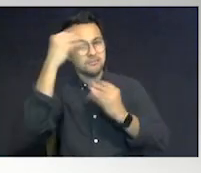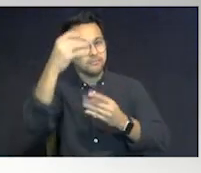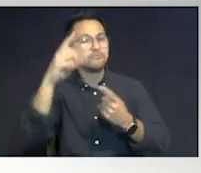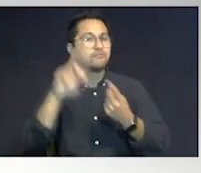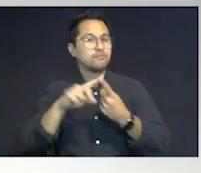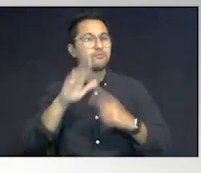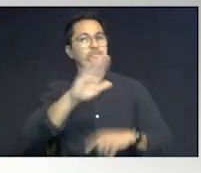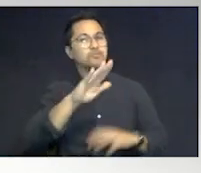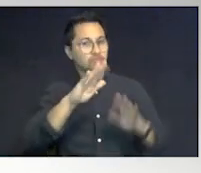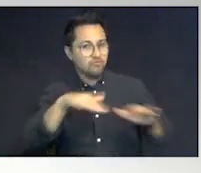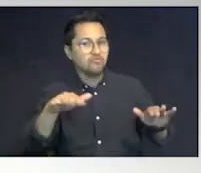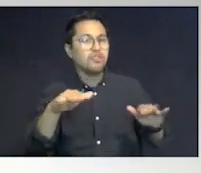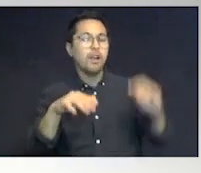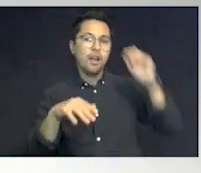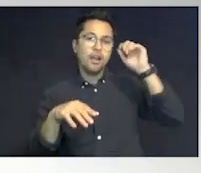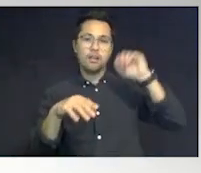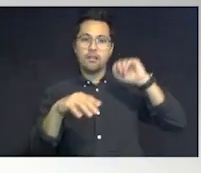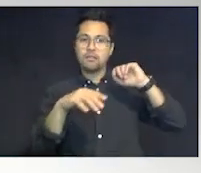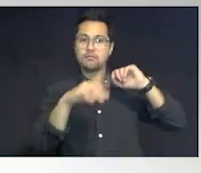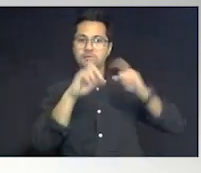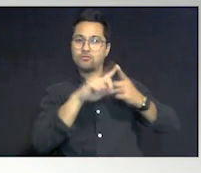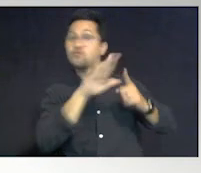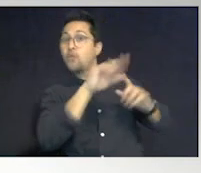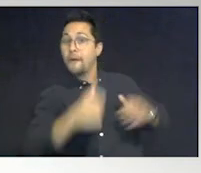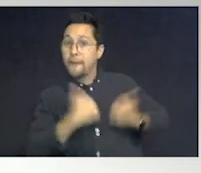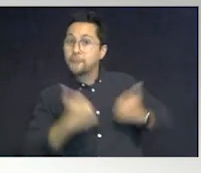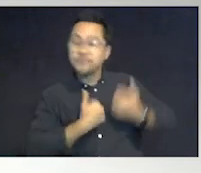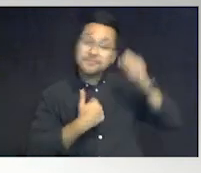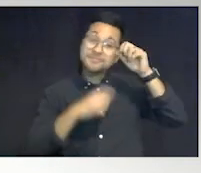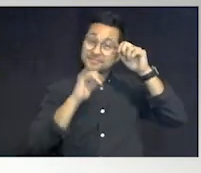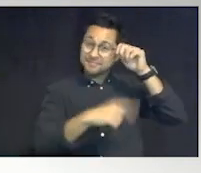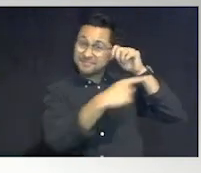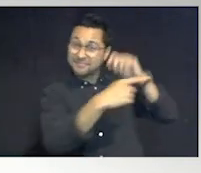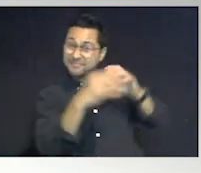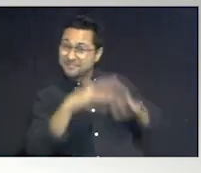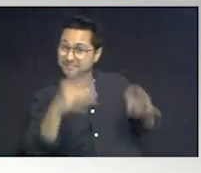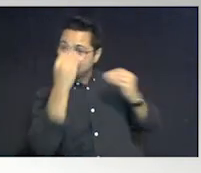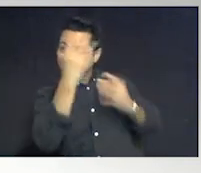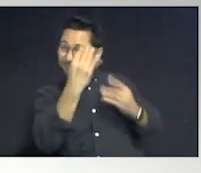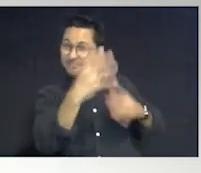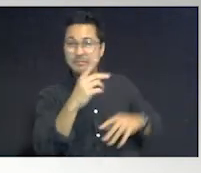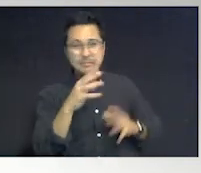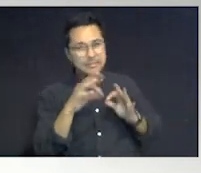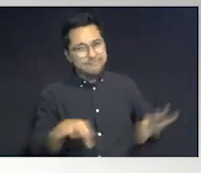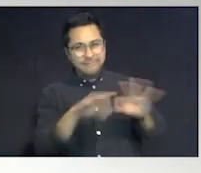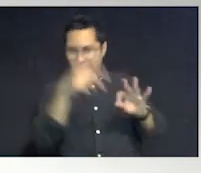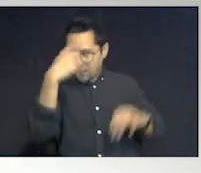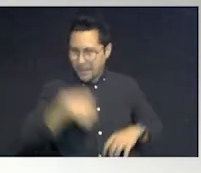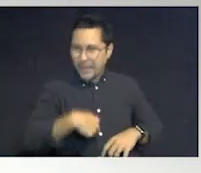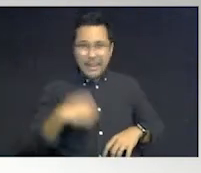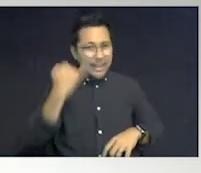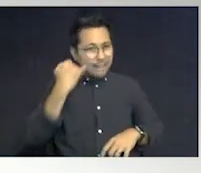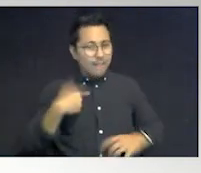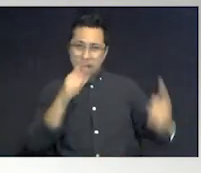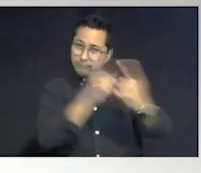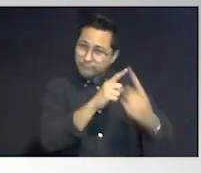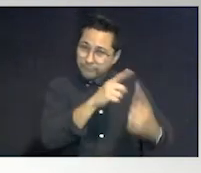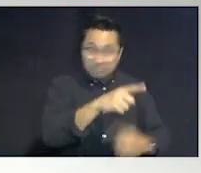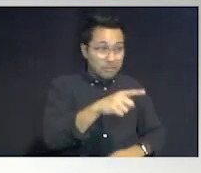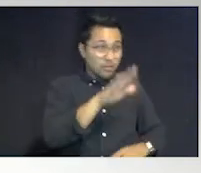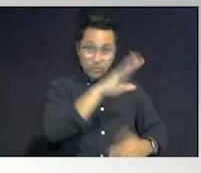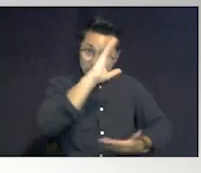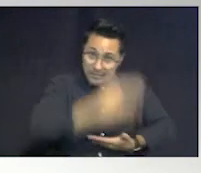your child and to the address. And this information is vital for me. If I meet your son and I don't know anything,